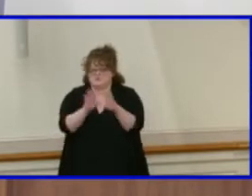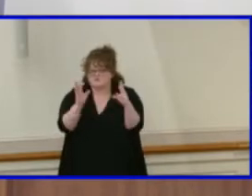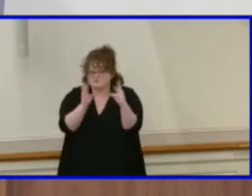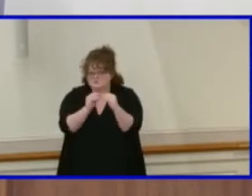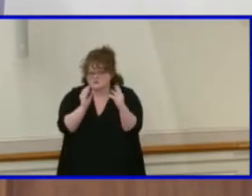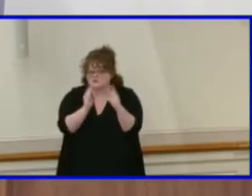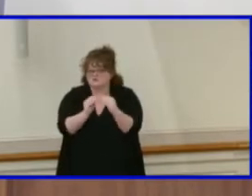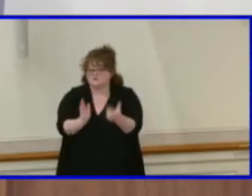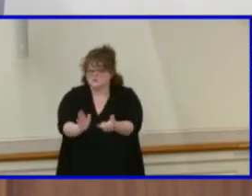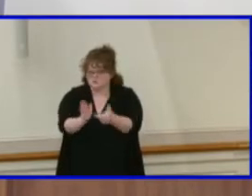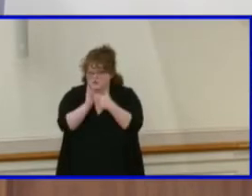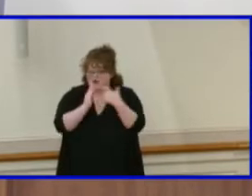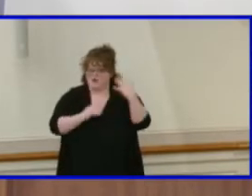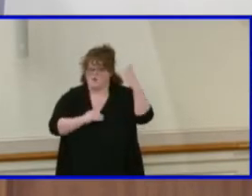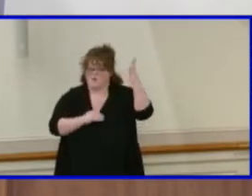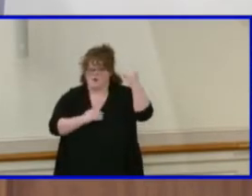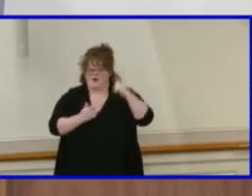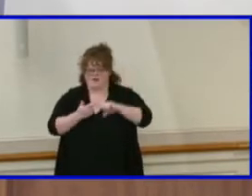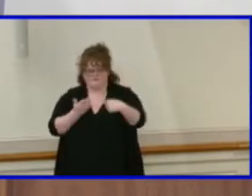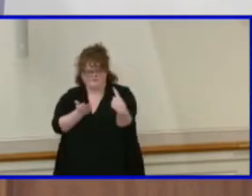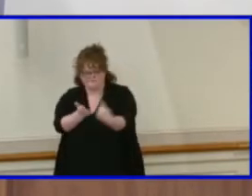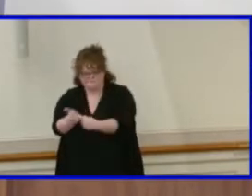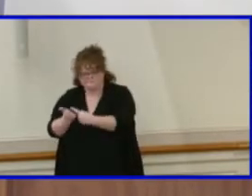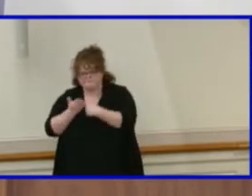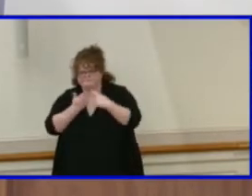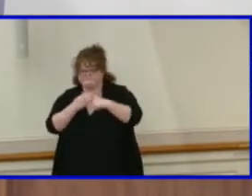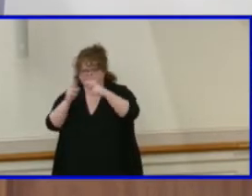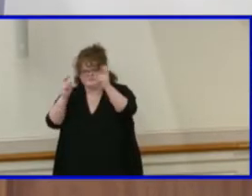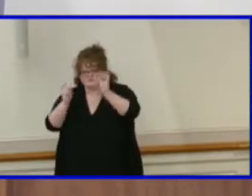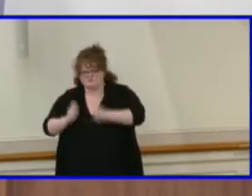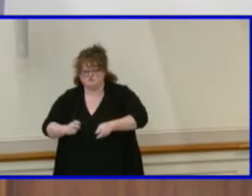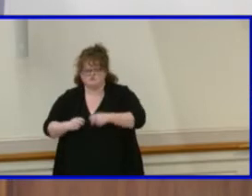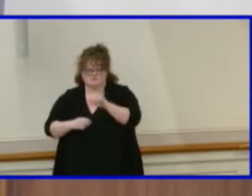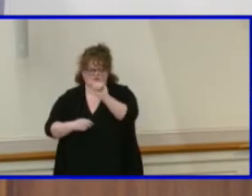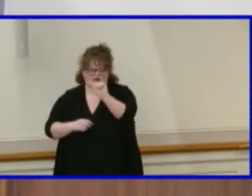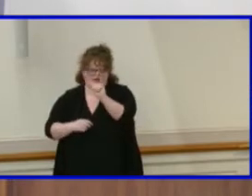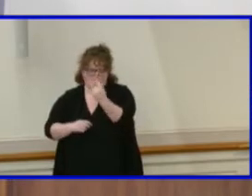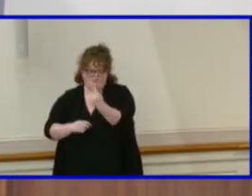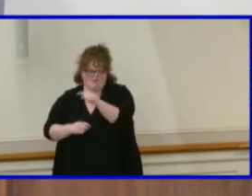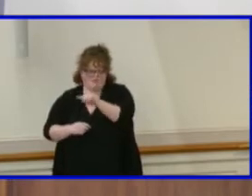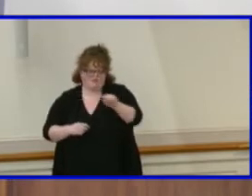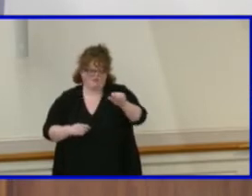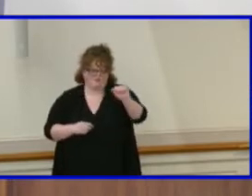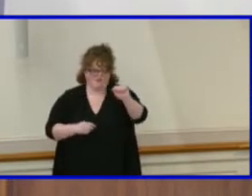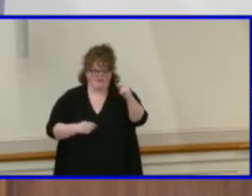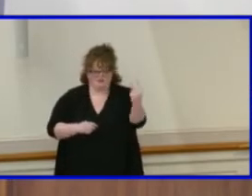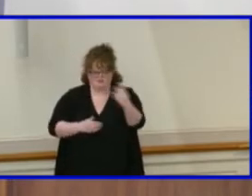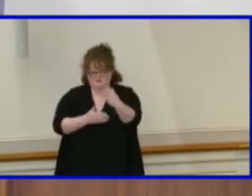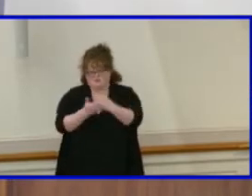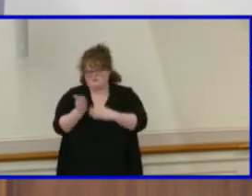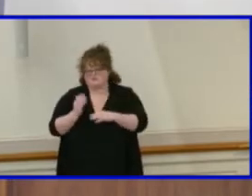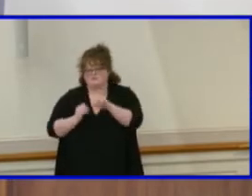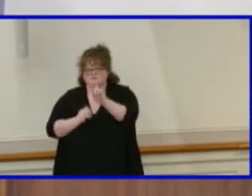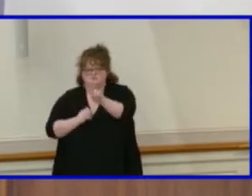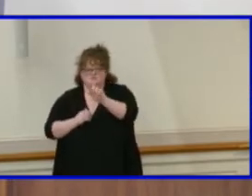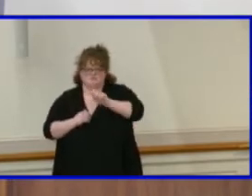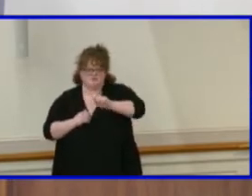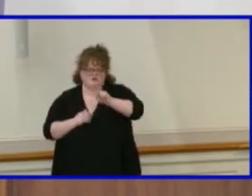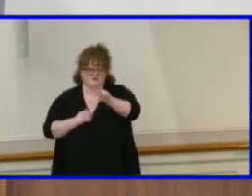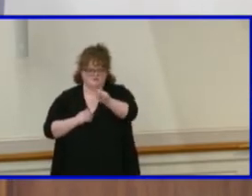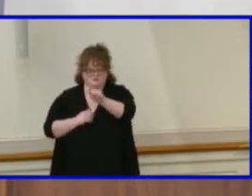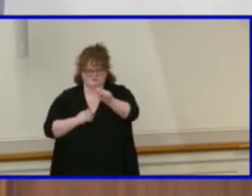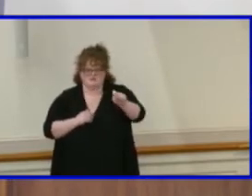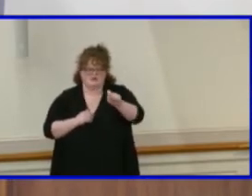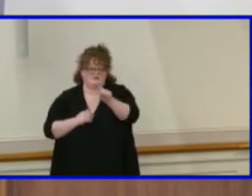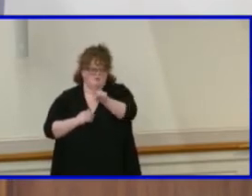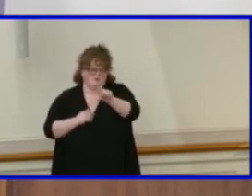necessary for discussion of matters covered under items A1 and A2 of section 2.2-3711 of the